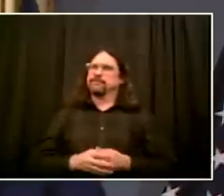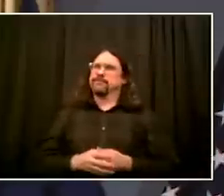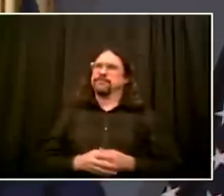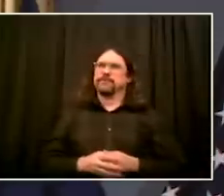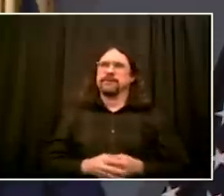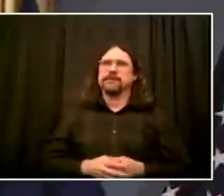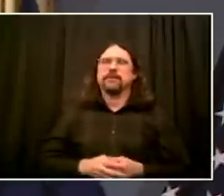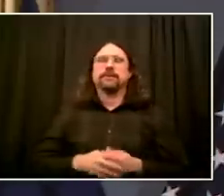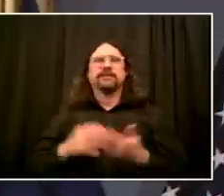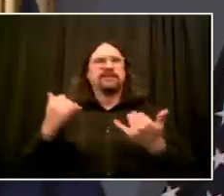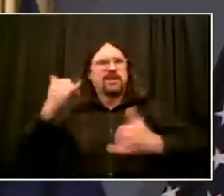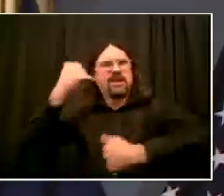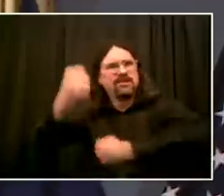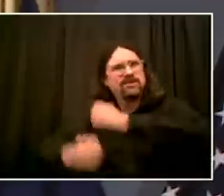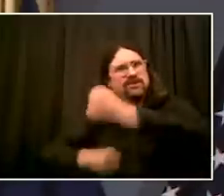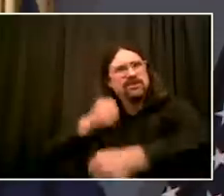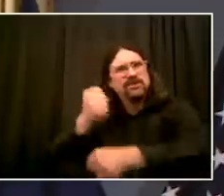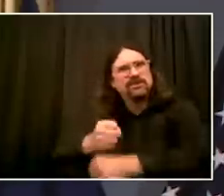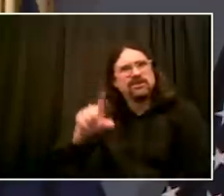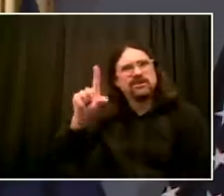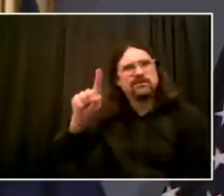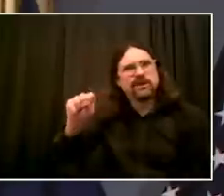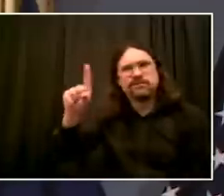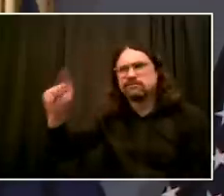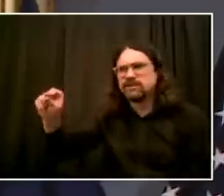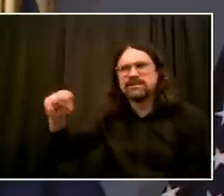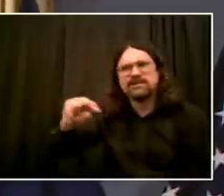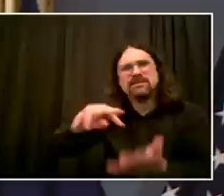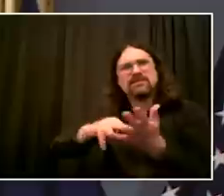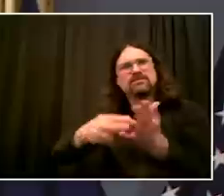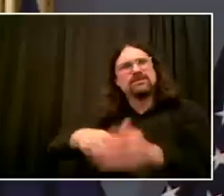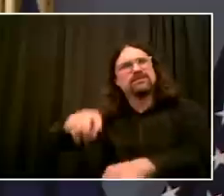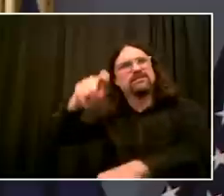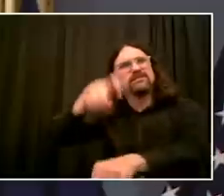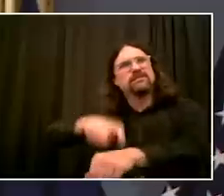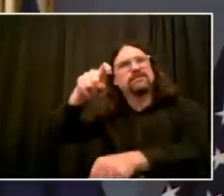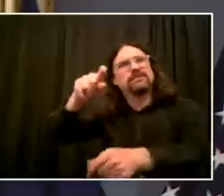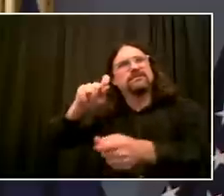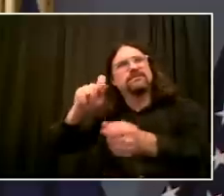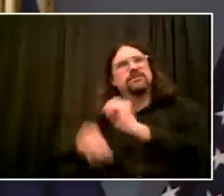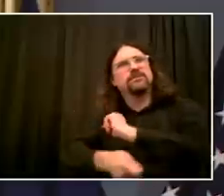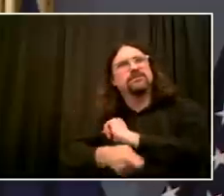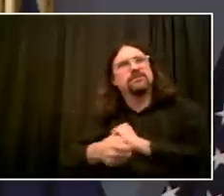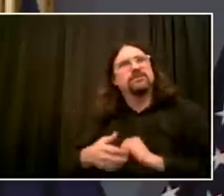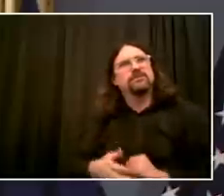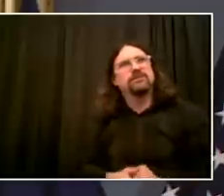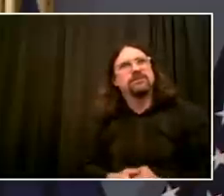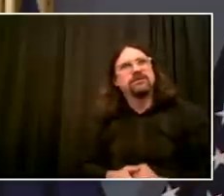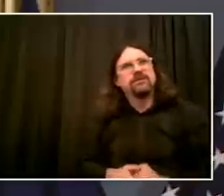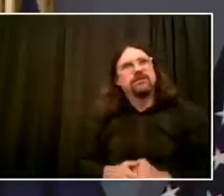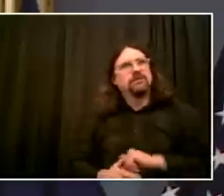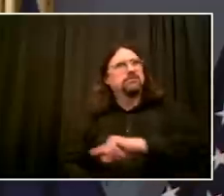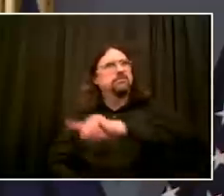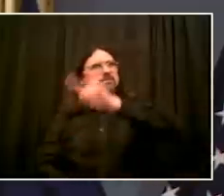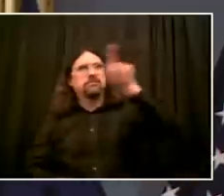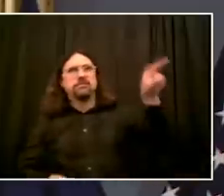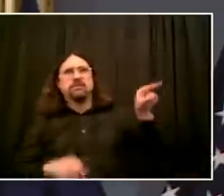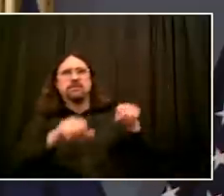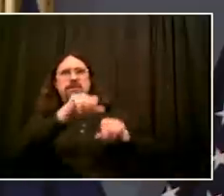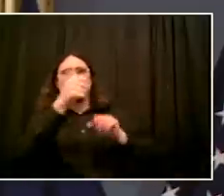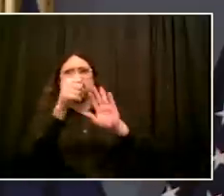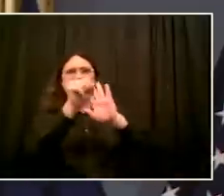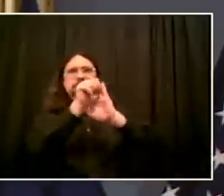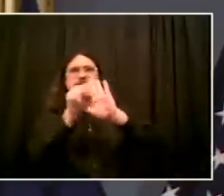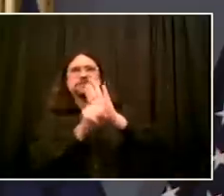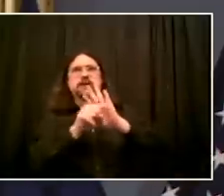But so long as police unions, and it's not all of them, it's not everyone, but so long as they take the position that nothing can change or